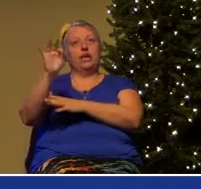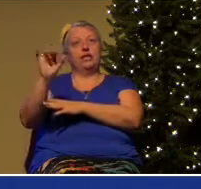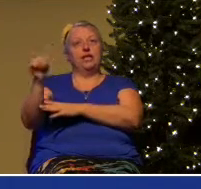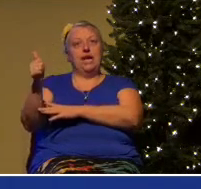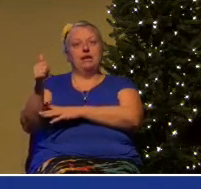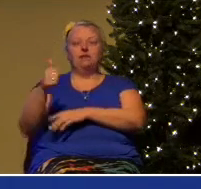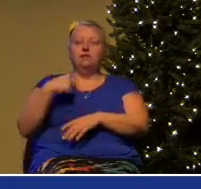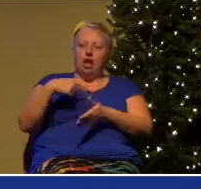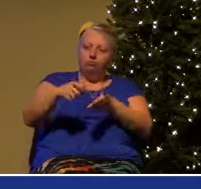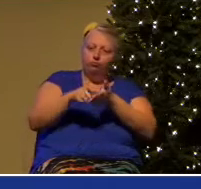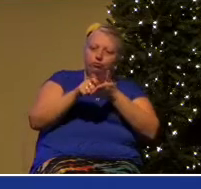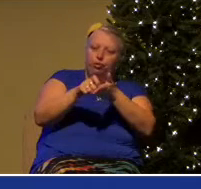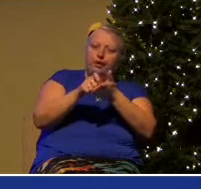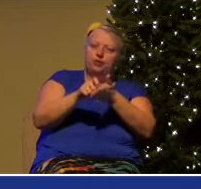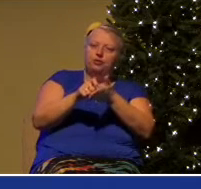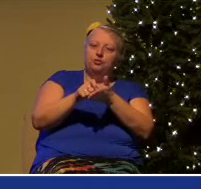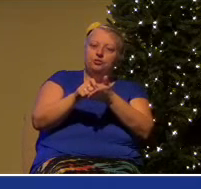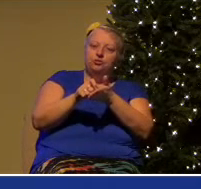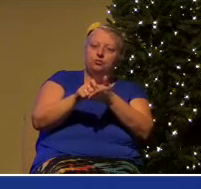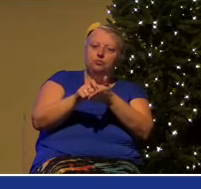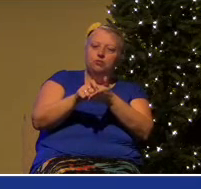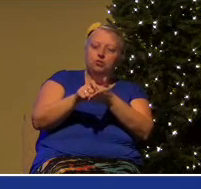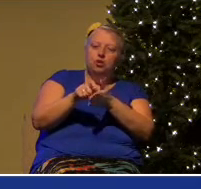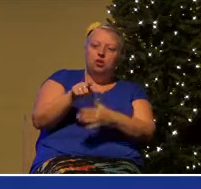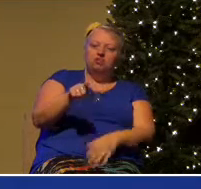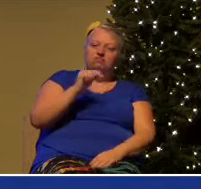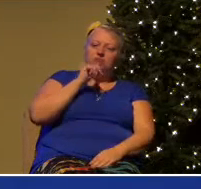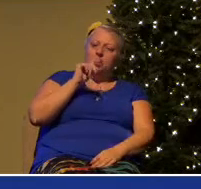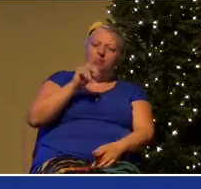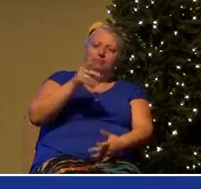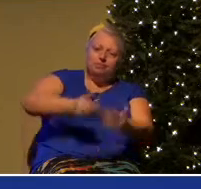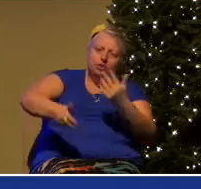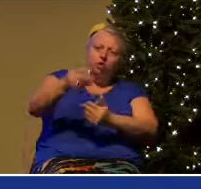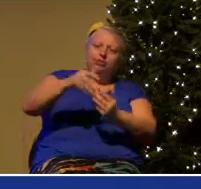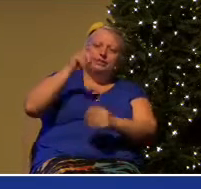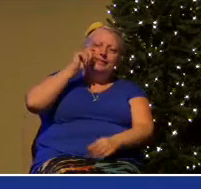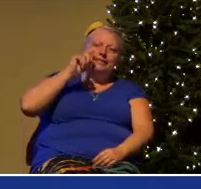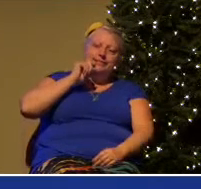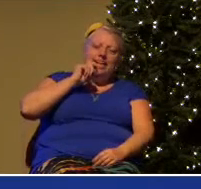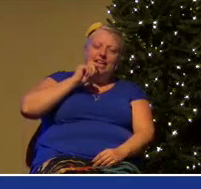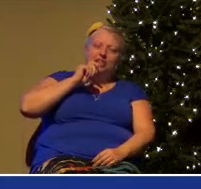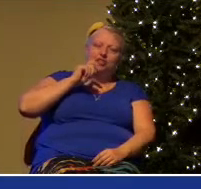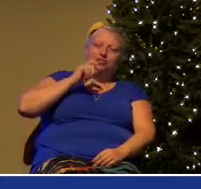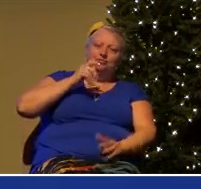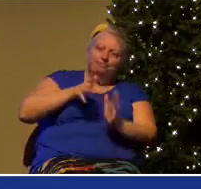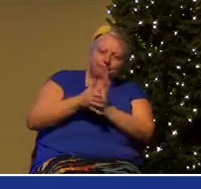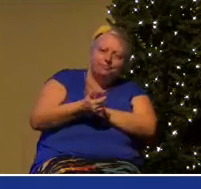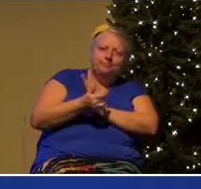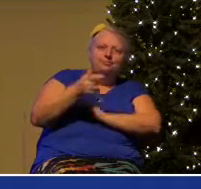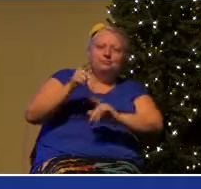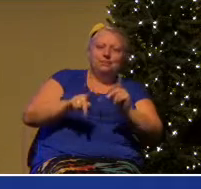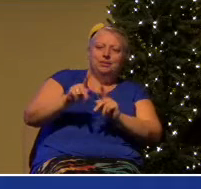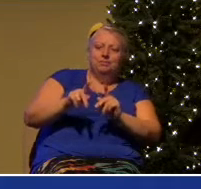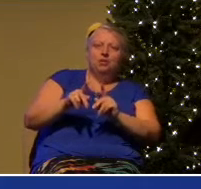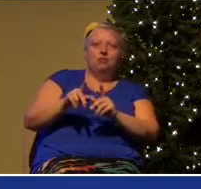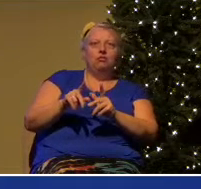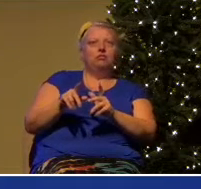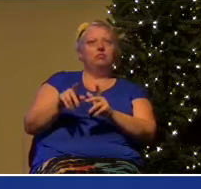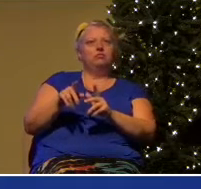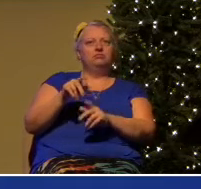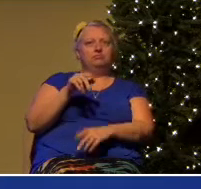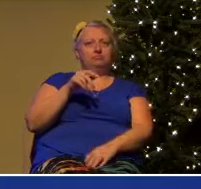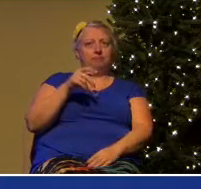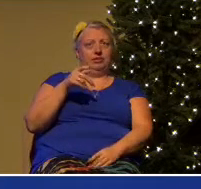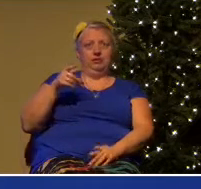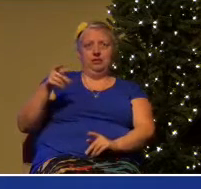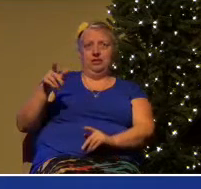not to associate with sexually immoral people, not at all meaning the people of this world who are immoral or